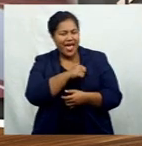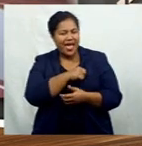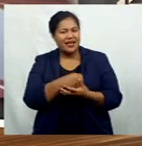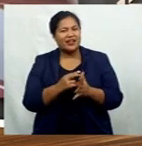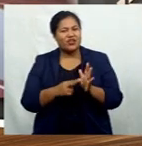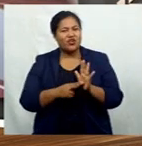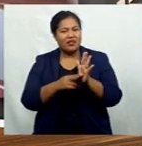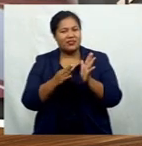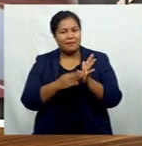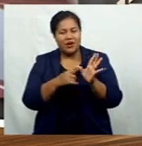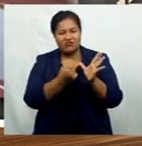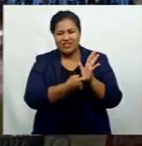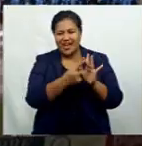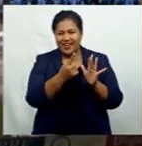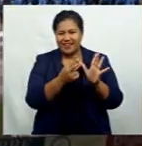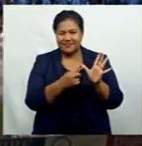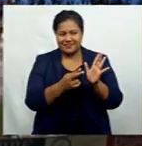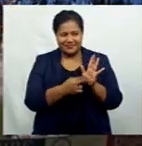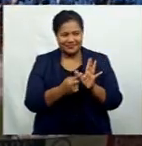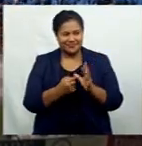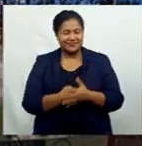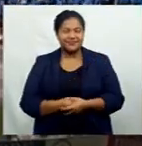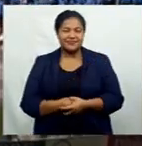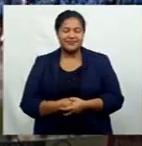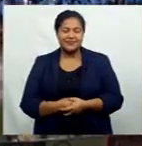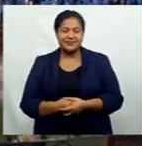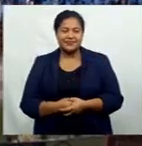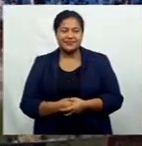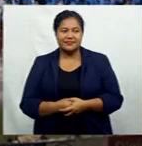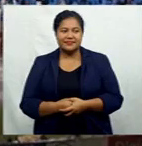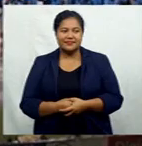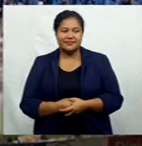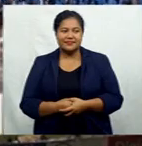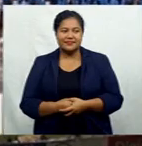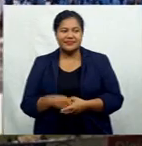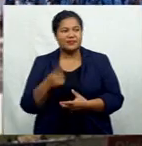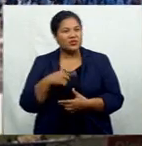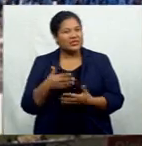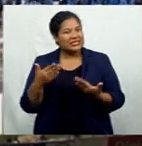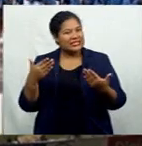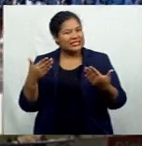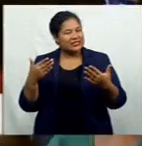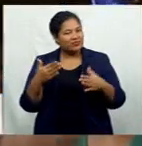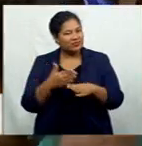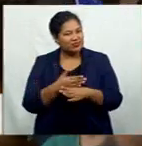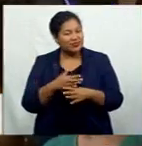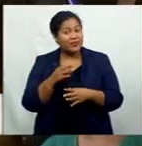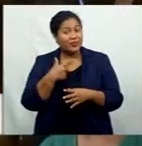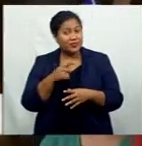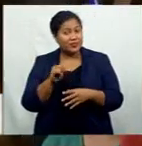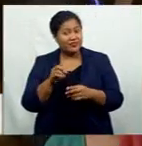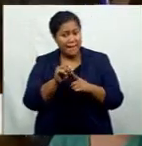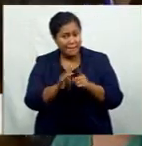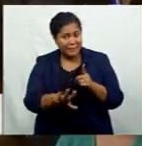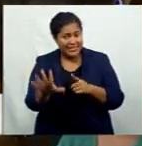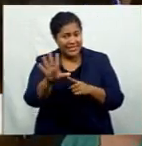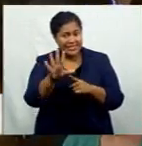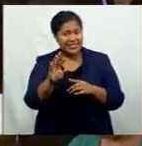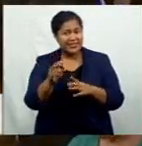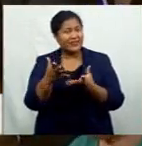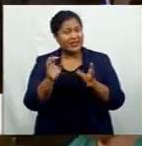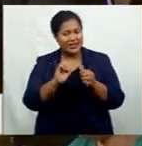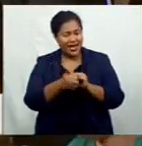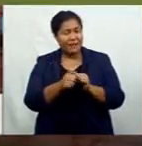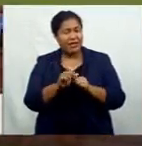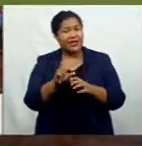Carlaini Tabi reports. Old Middlest from Rio de Janeiro. Due to a clash between the Pacific Mini Games and the Commonwealth Games next